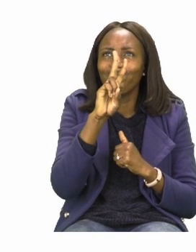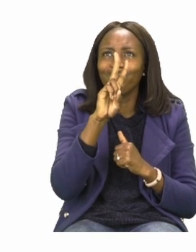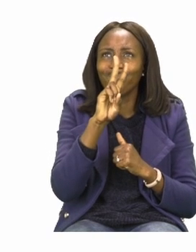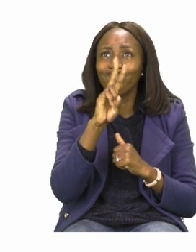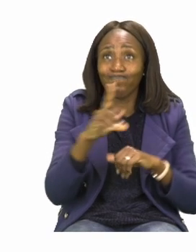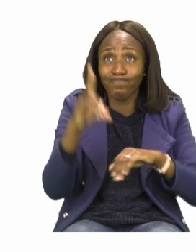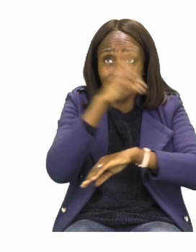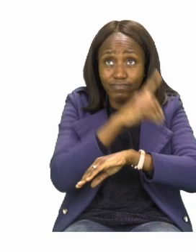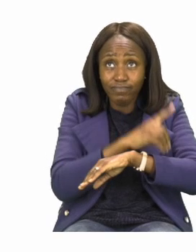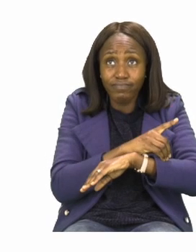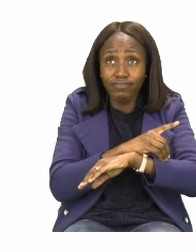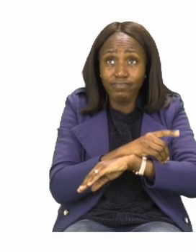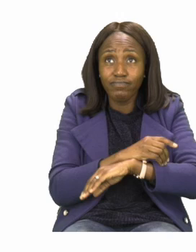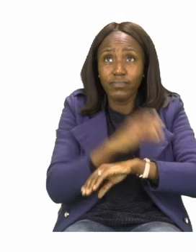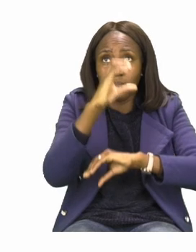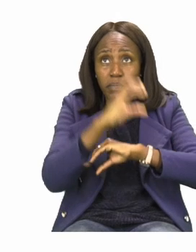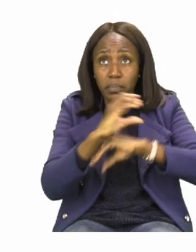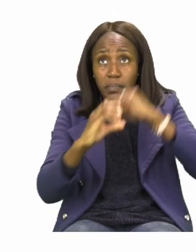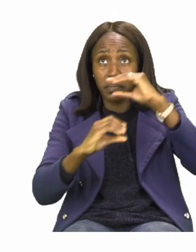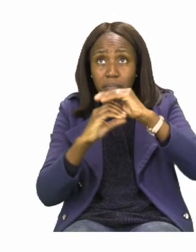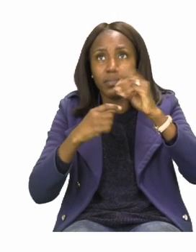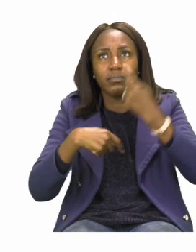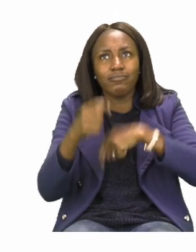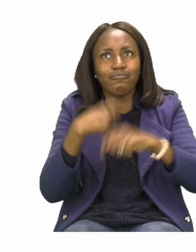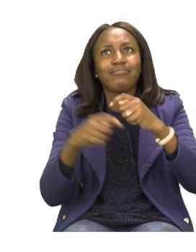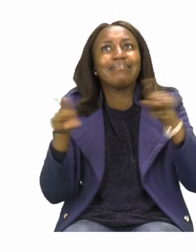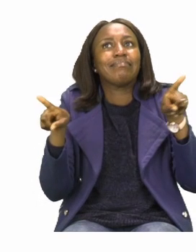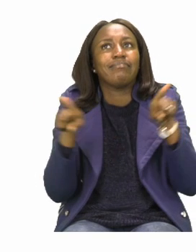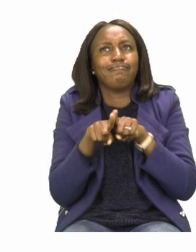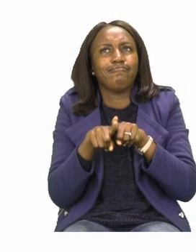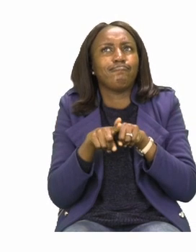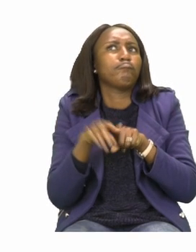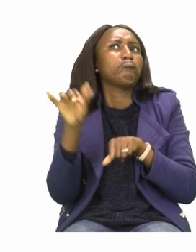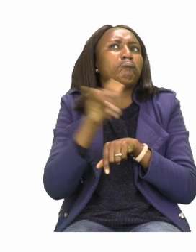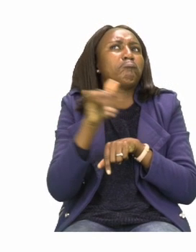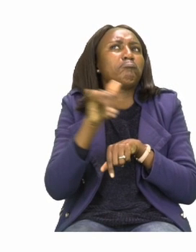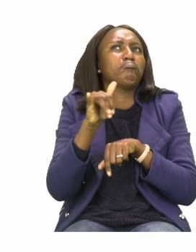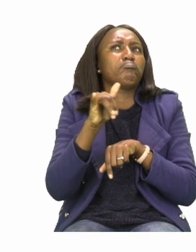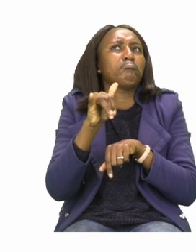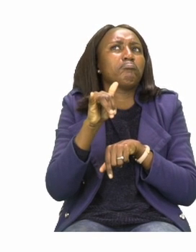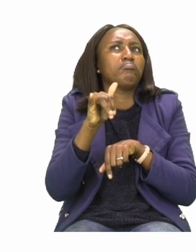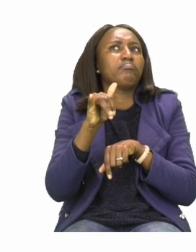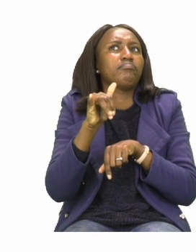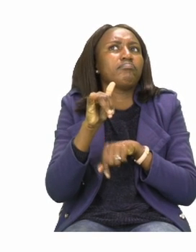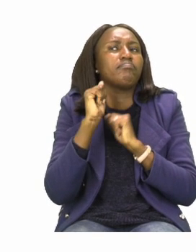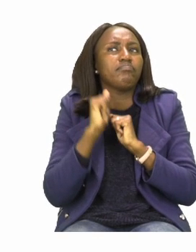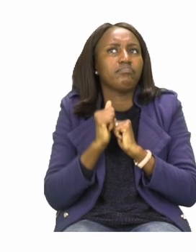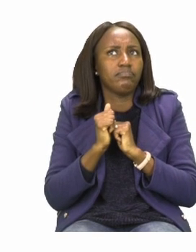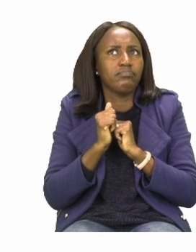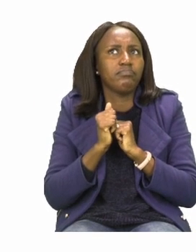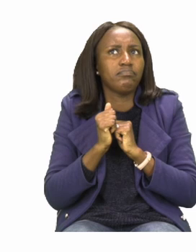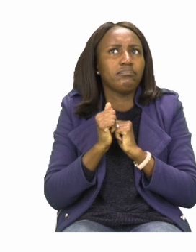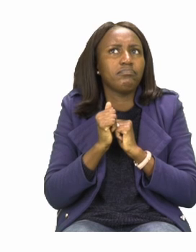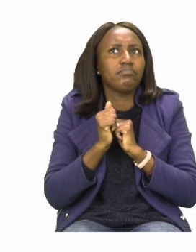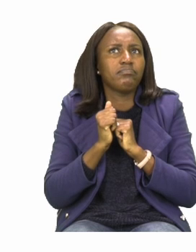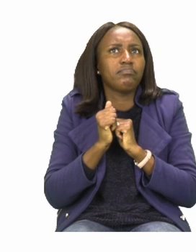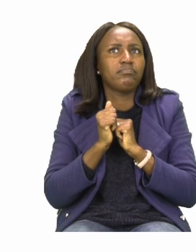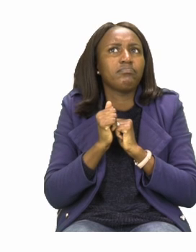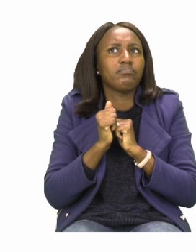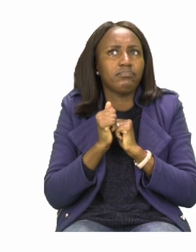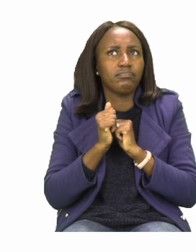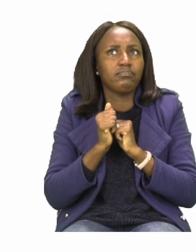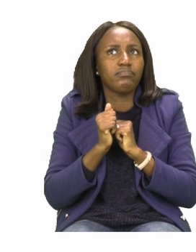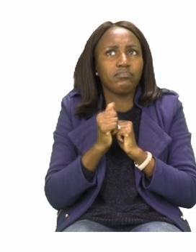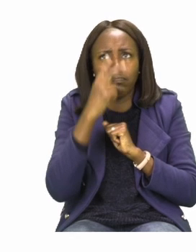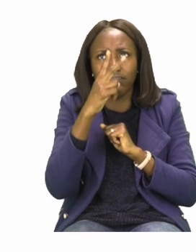the same number of bricks sold? Which means you have to write down two of the